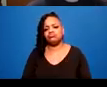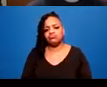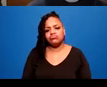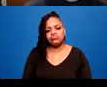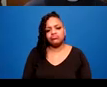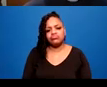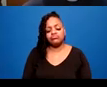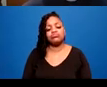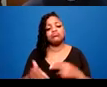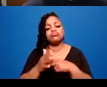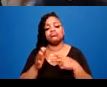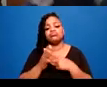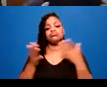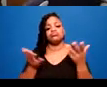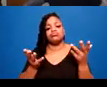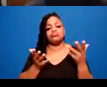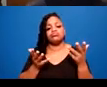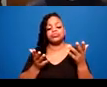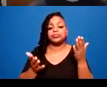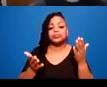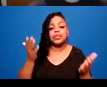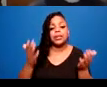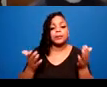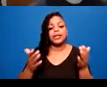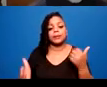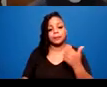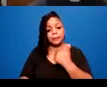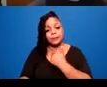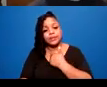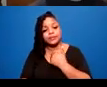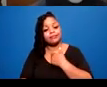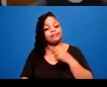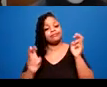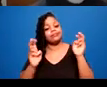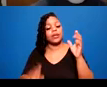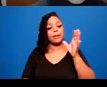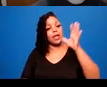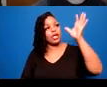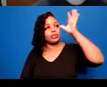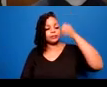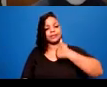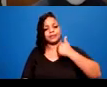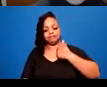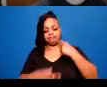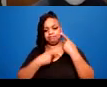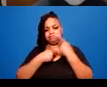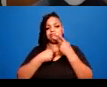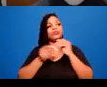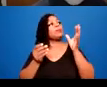and maybe learning that they were the only person they could trust in that way.